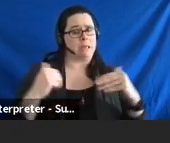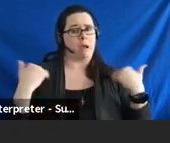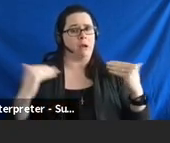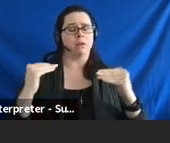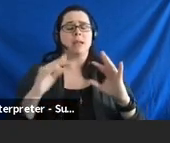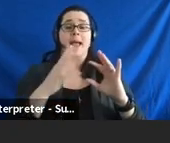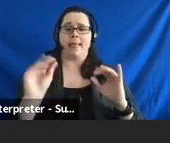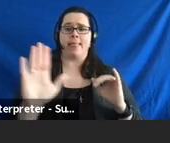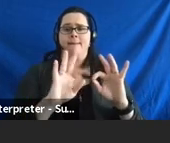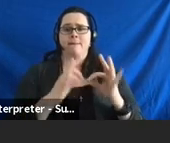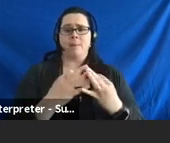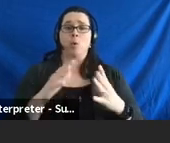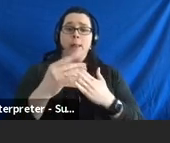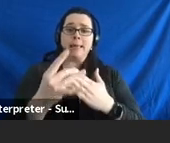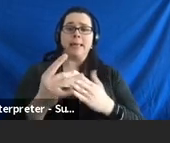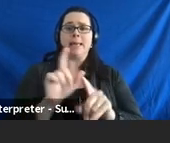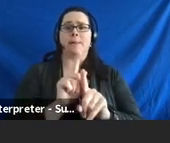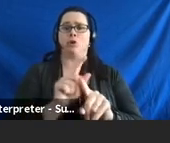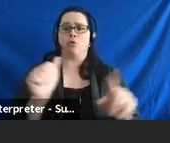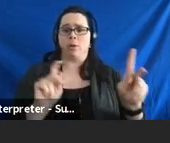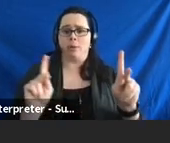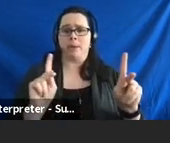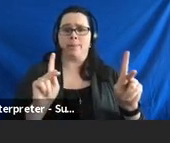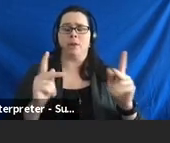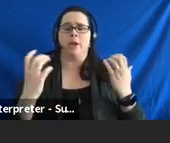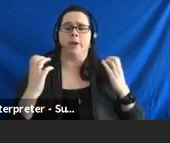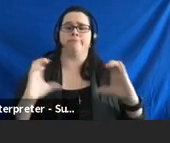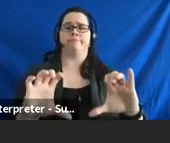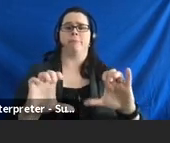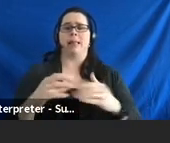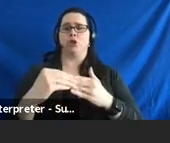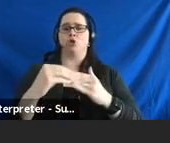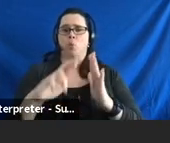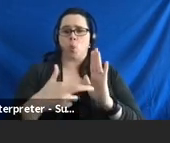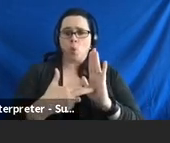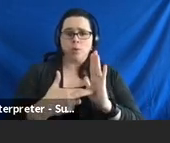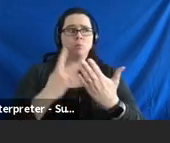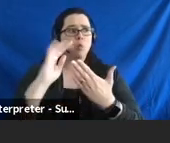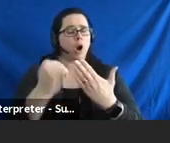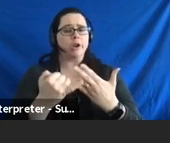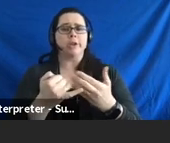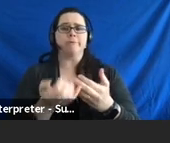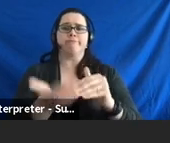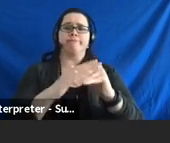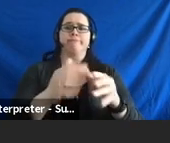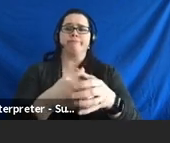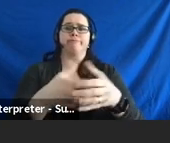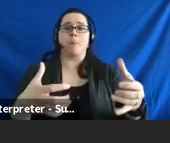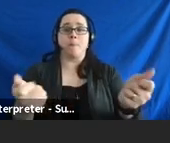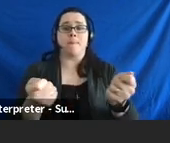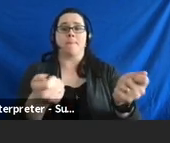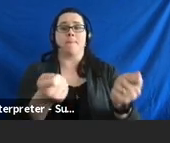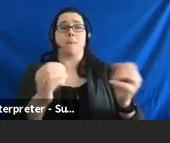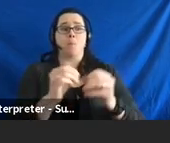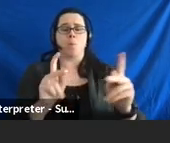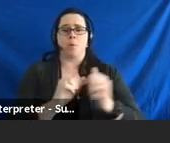lead and mentor others and take on leadership roles and projects that increase the inclusion of people with disabilities in